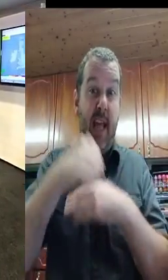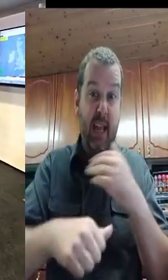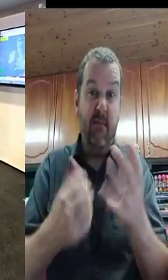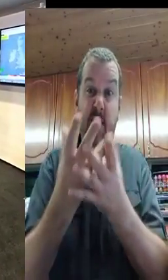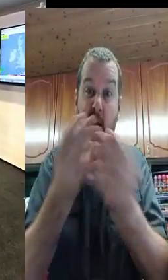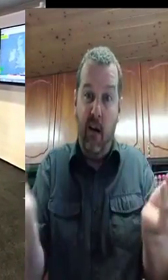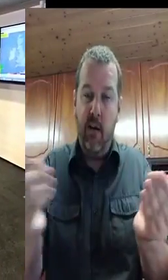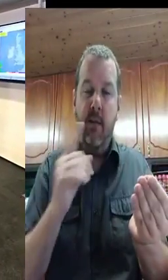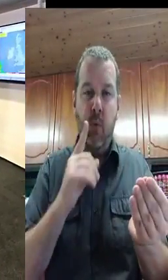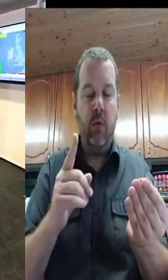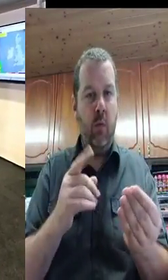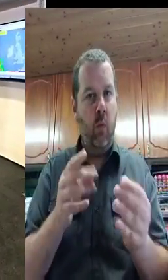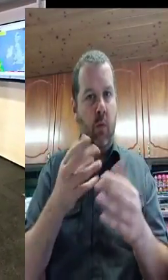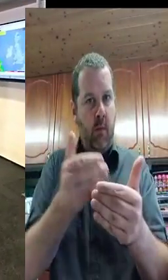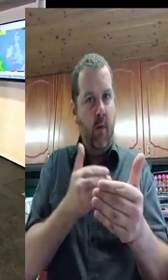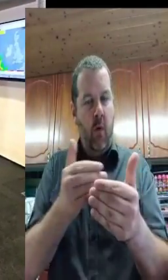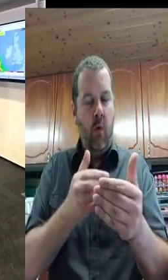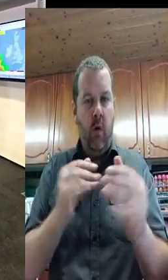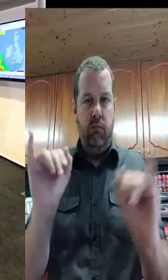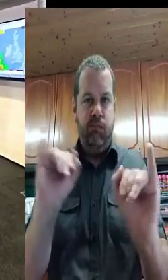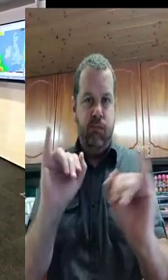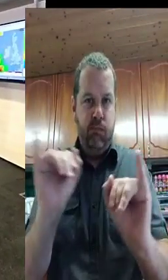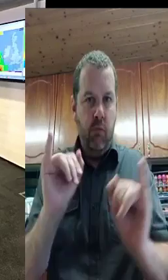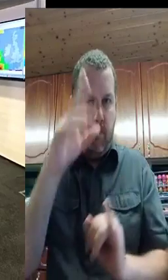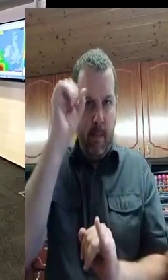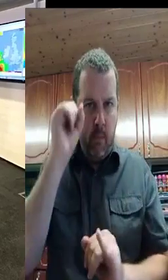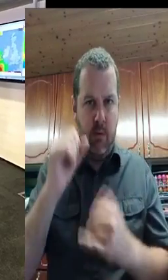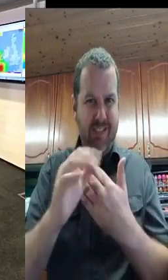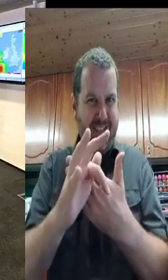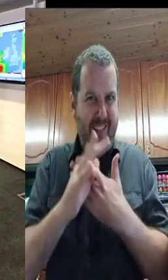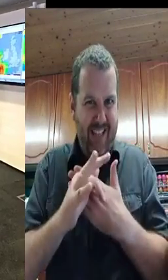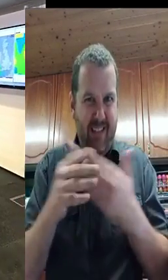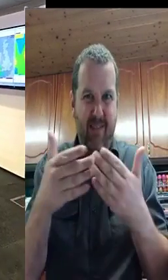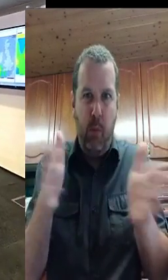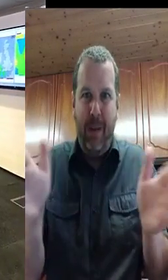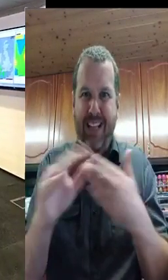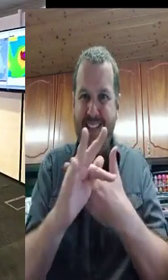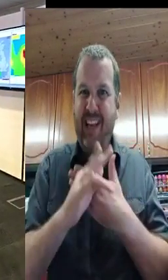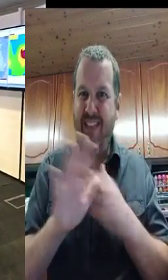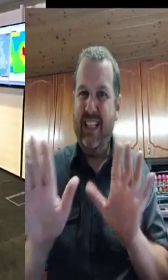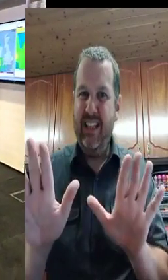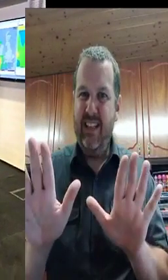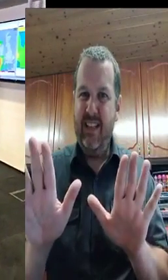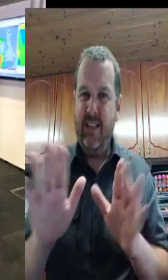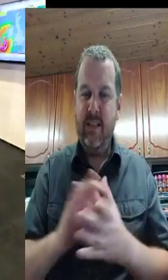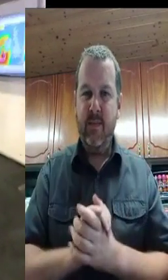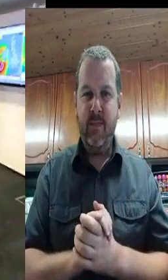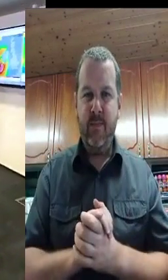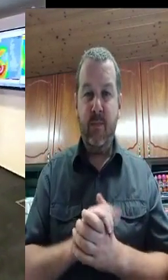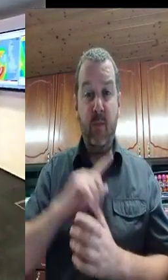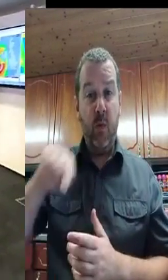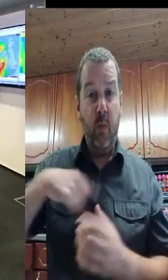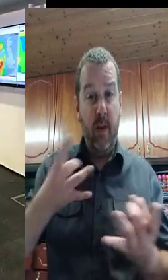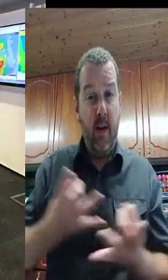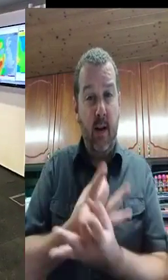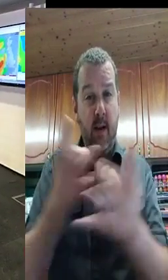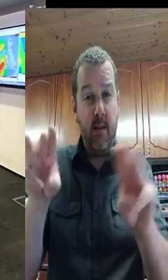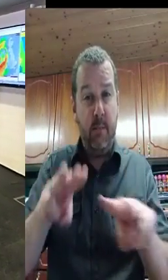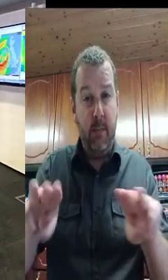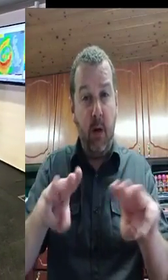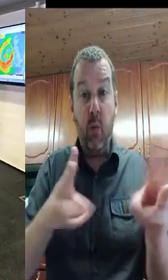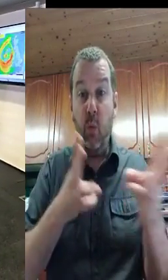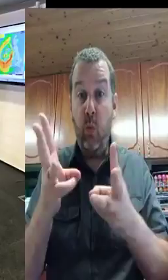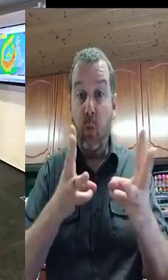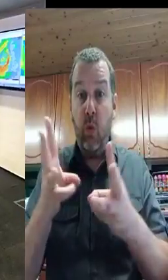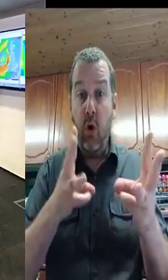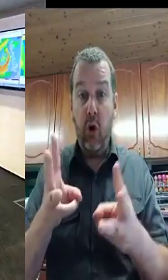secure your local properties, your own property, make sure everything is safe and tied down if possible. And also check in on vulnerable neighbours, any elderly or anybody